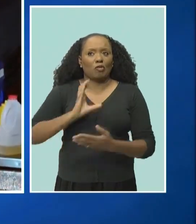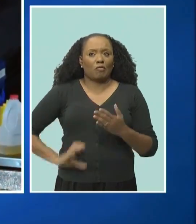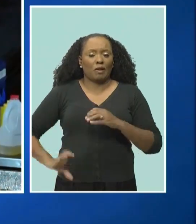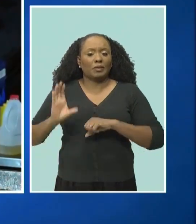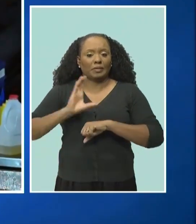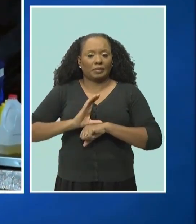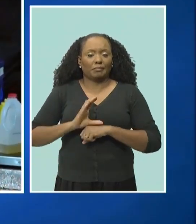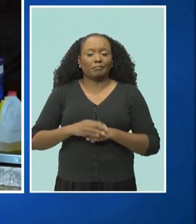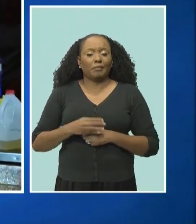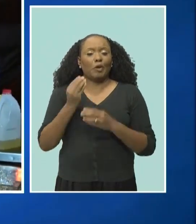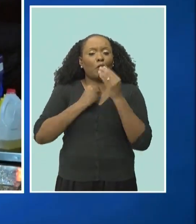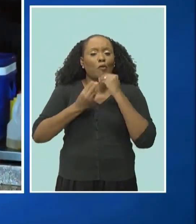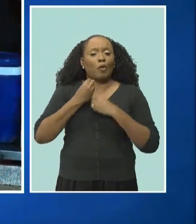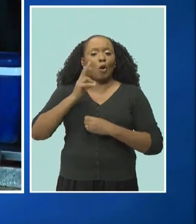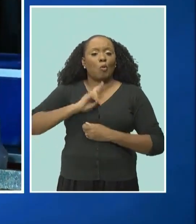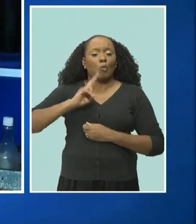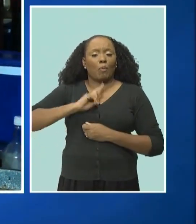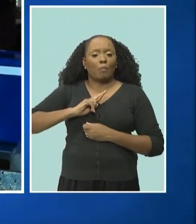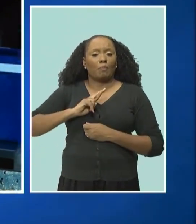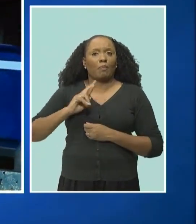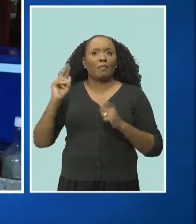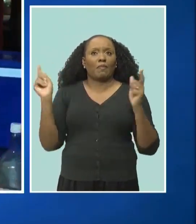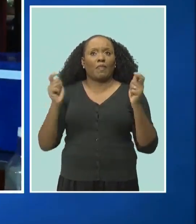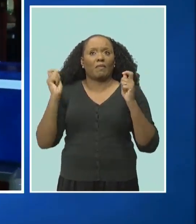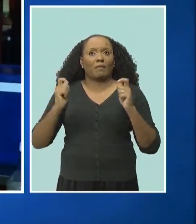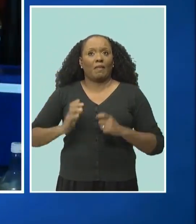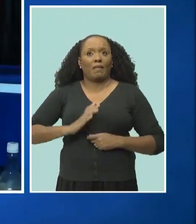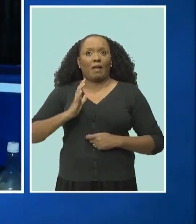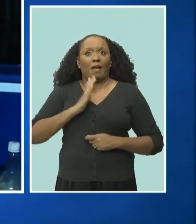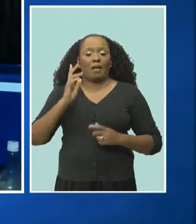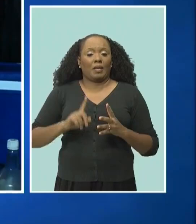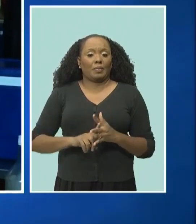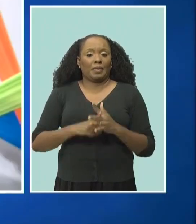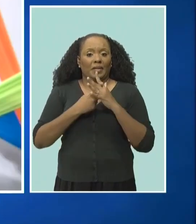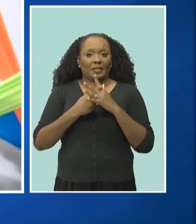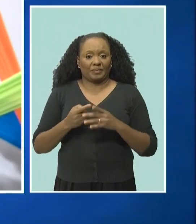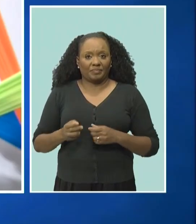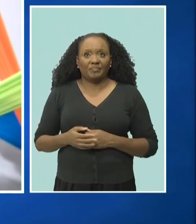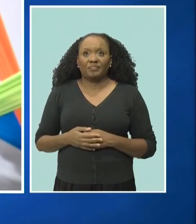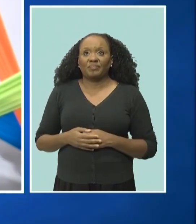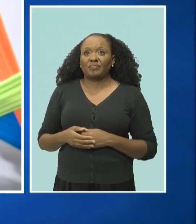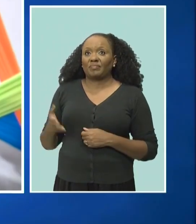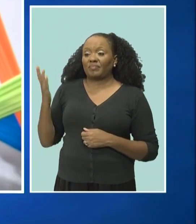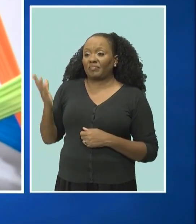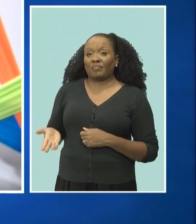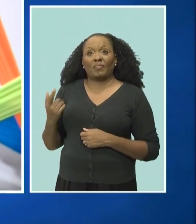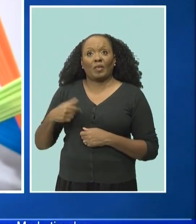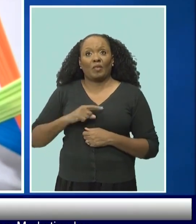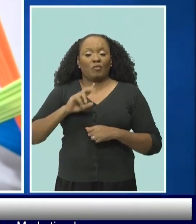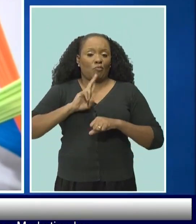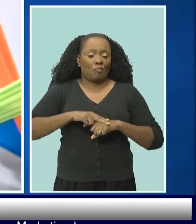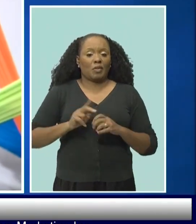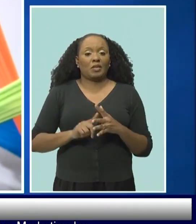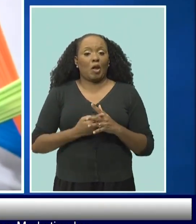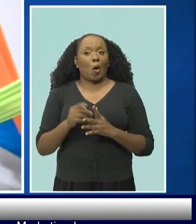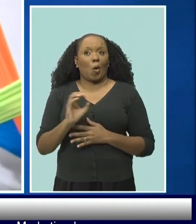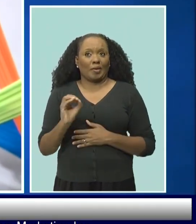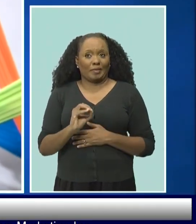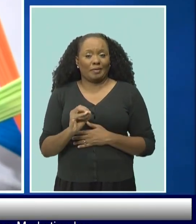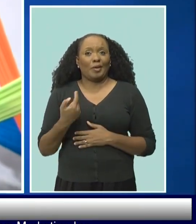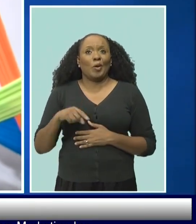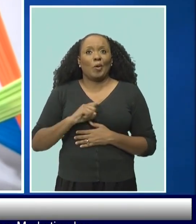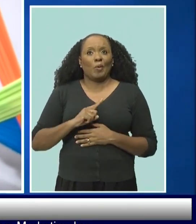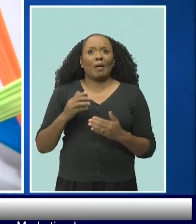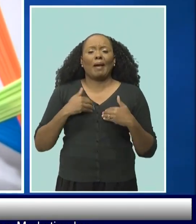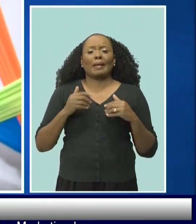as the Food and Rum Festival officially began. We customarily kick off in Oystens, and we wanted to keep that. So while we added